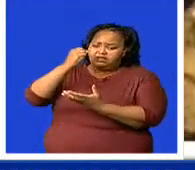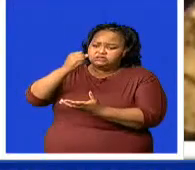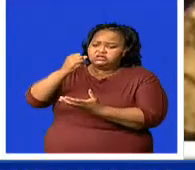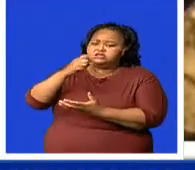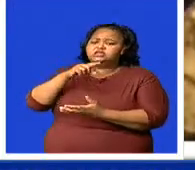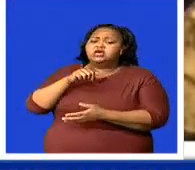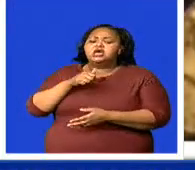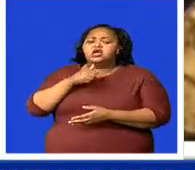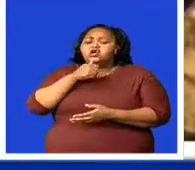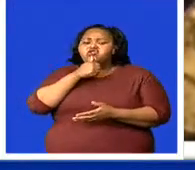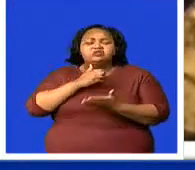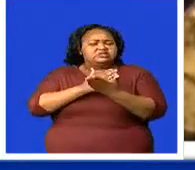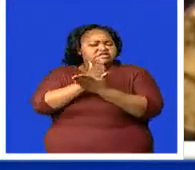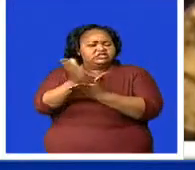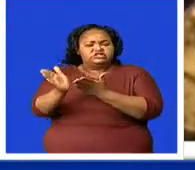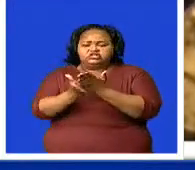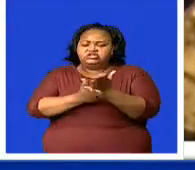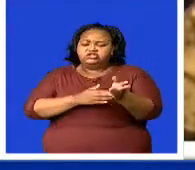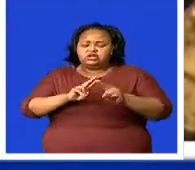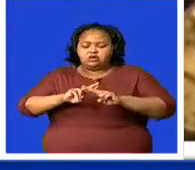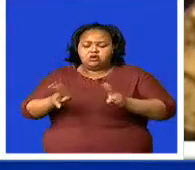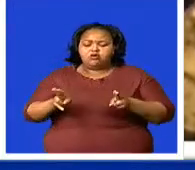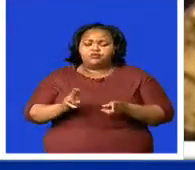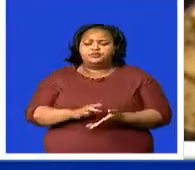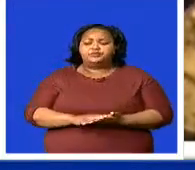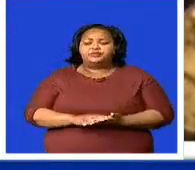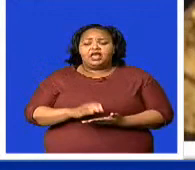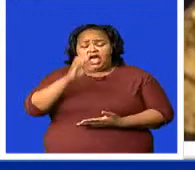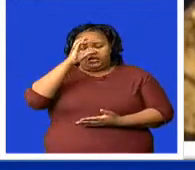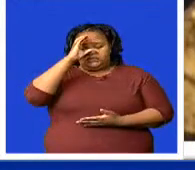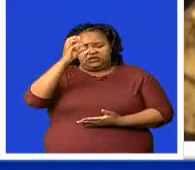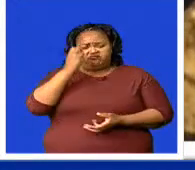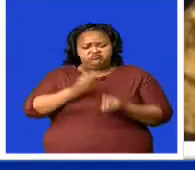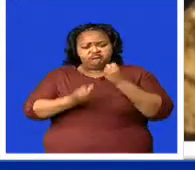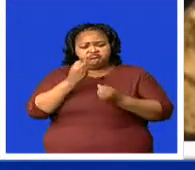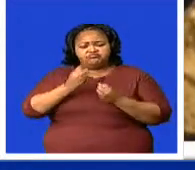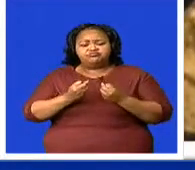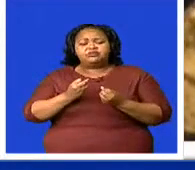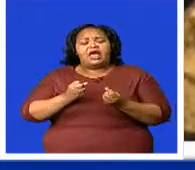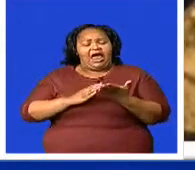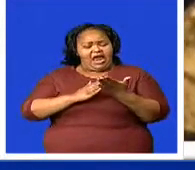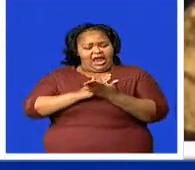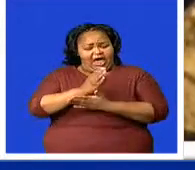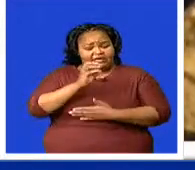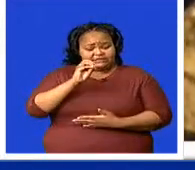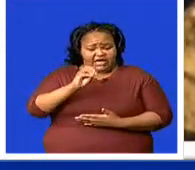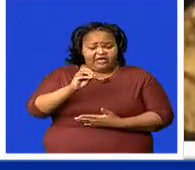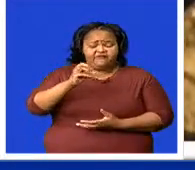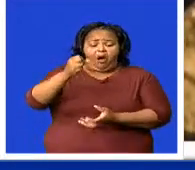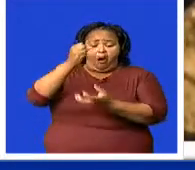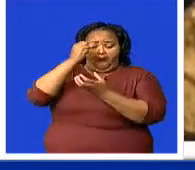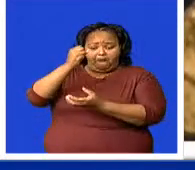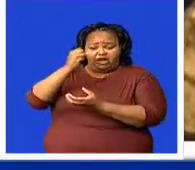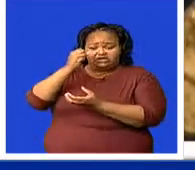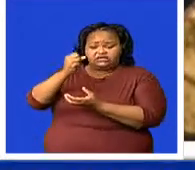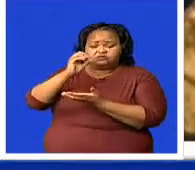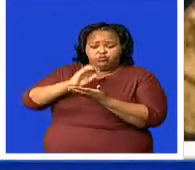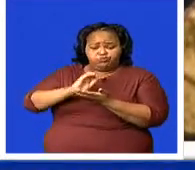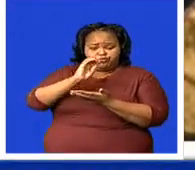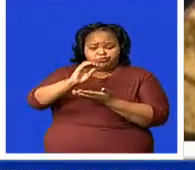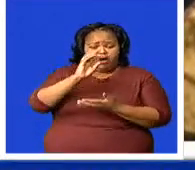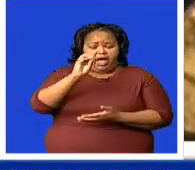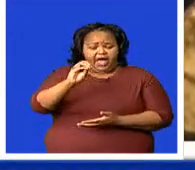Chief Justice, within the budget, the funds that have been allocated by his very house to